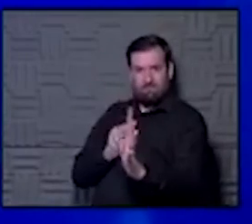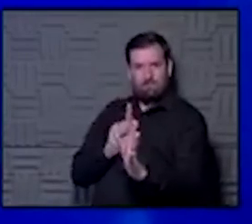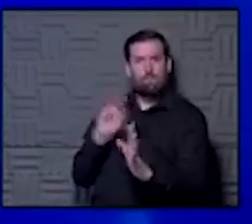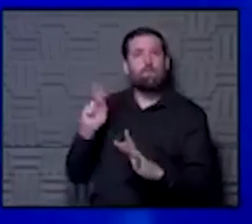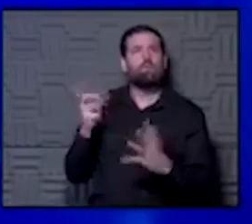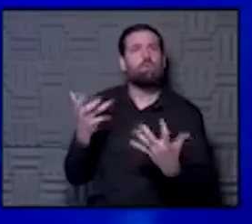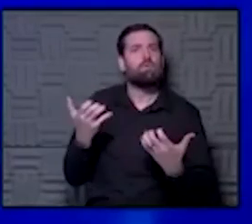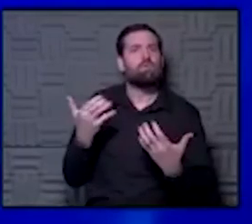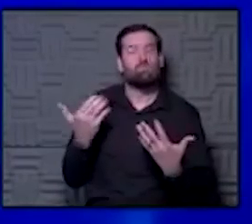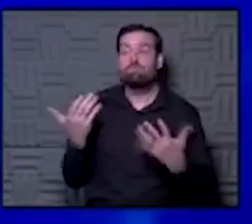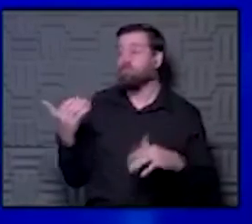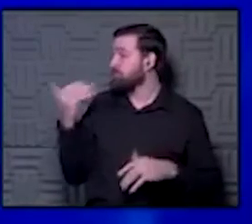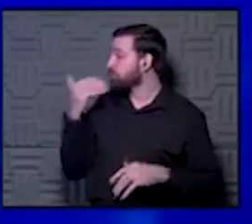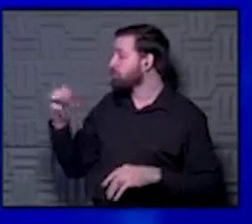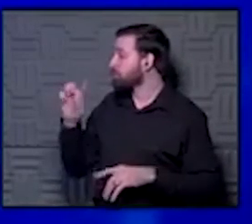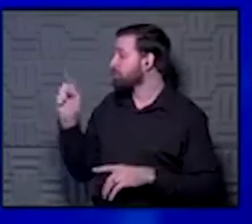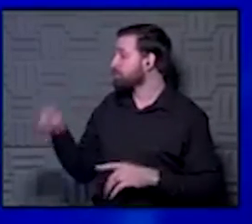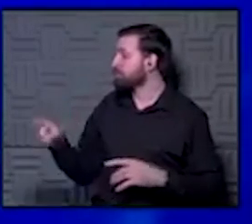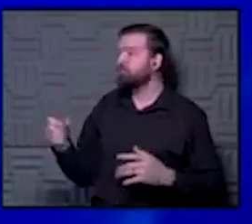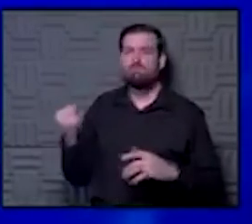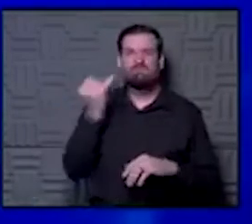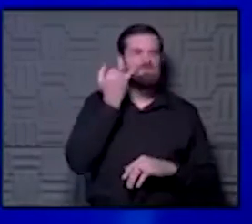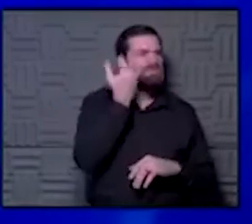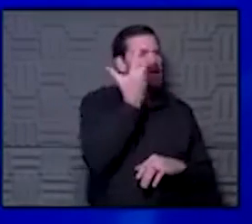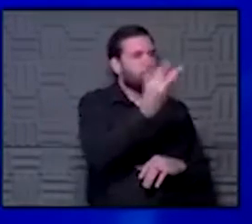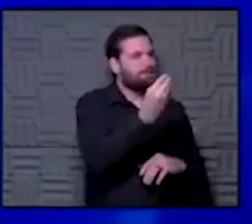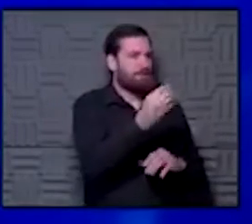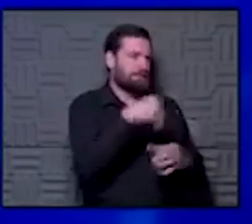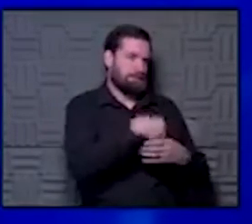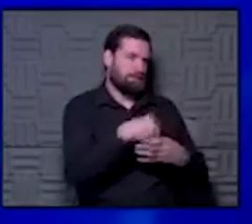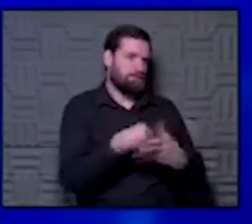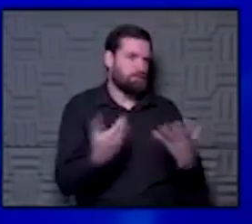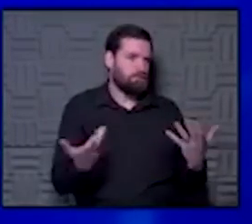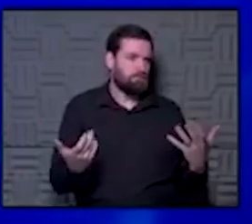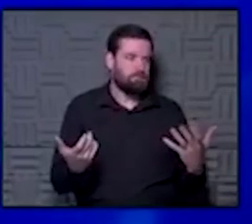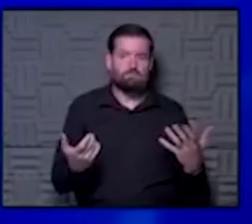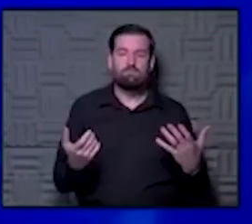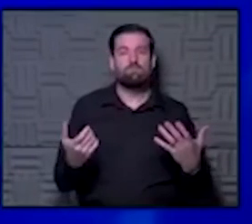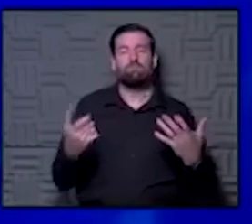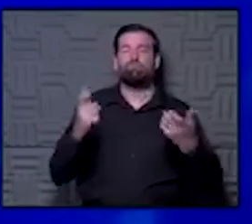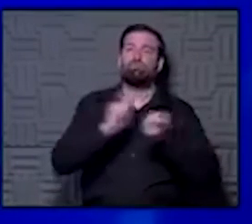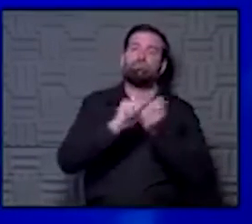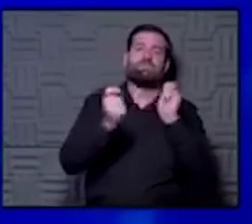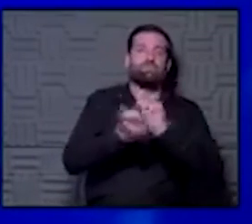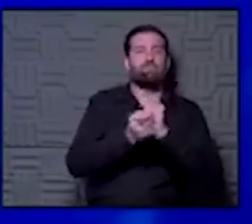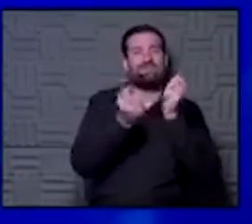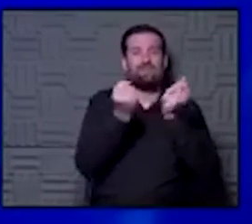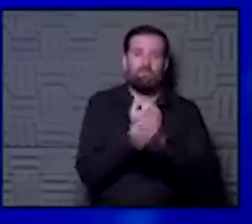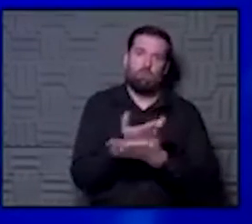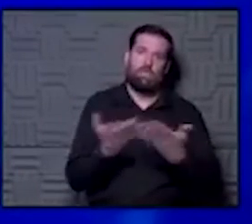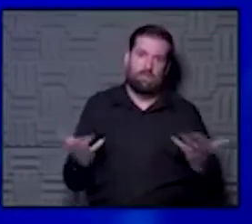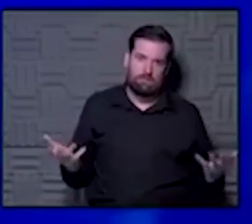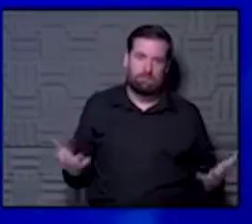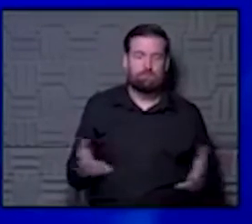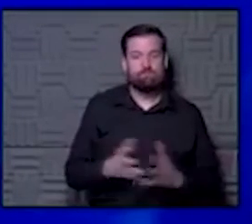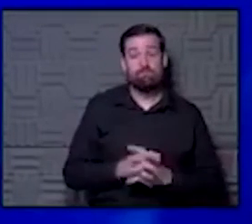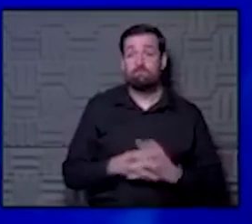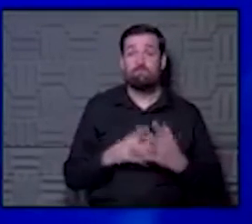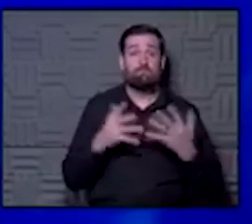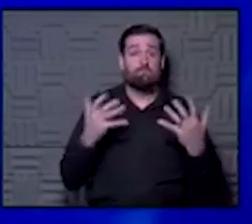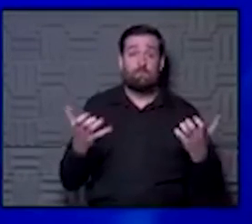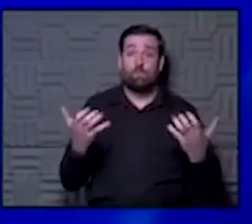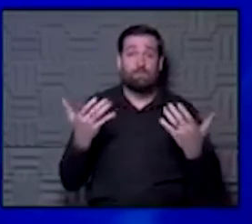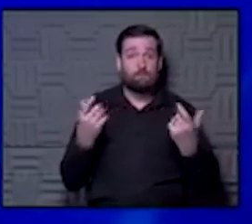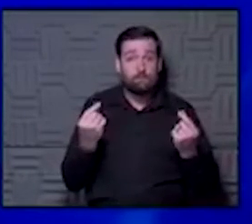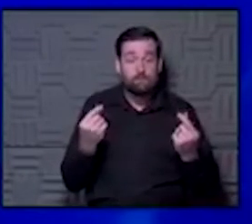be in the line? It's a great question. It's all about if you're outside or inside on that. Because the inside-outside dynamic changes everything. And where you want to be is